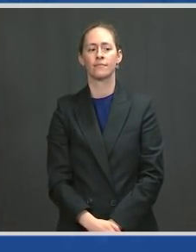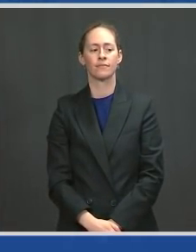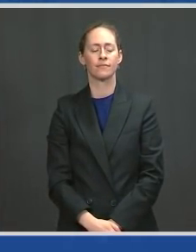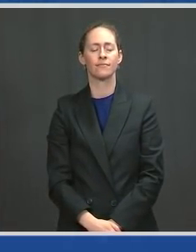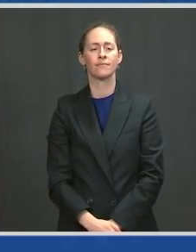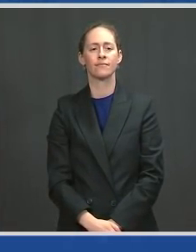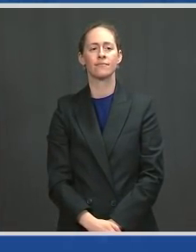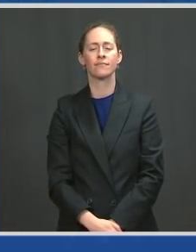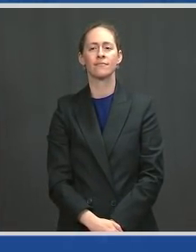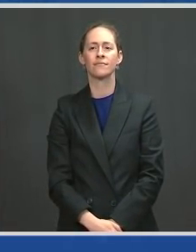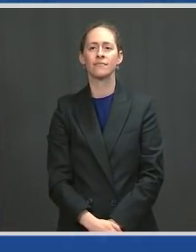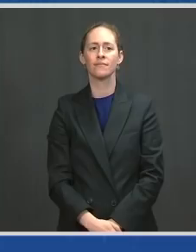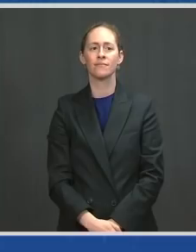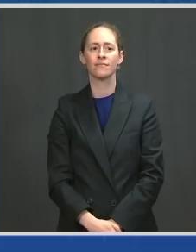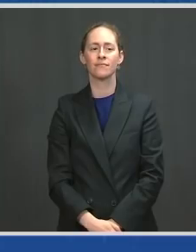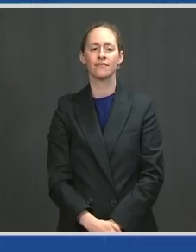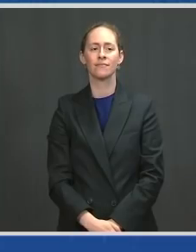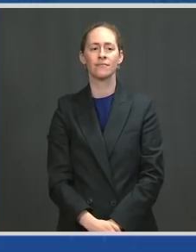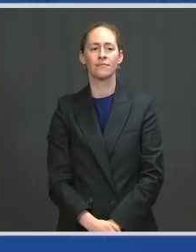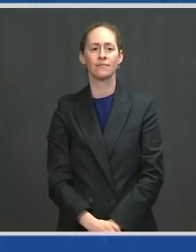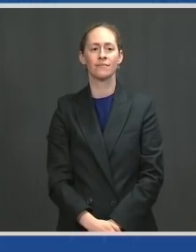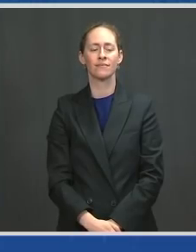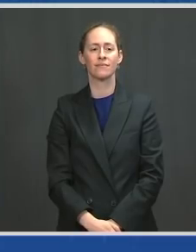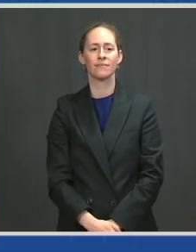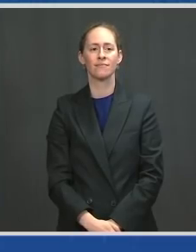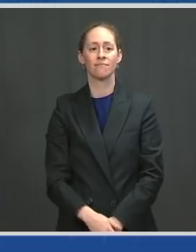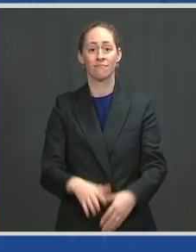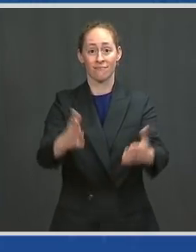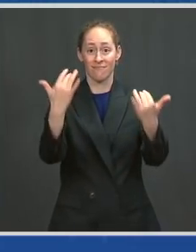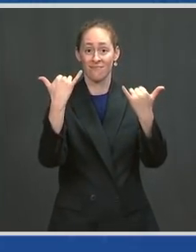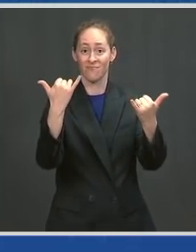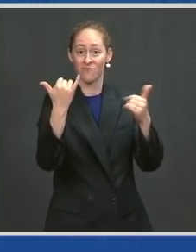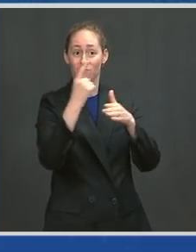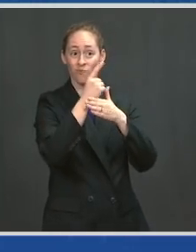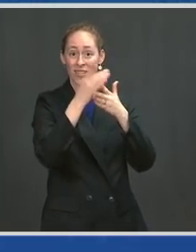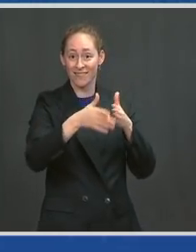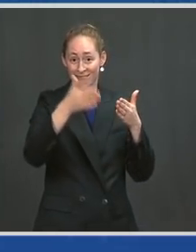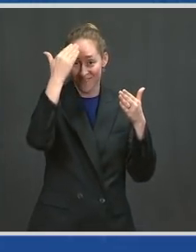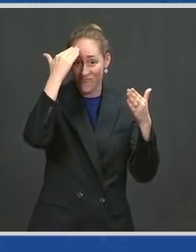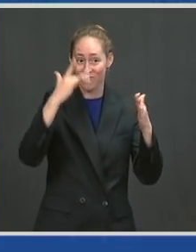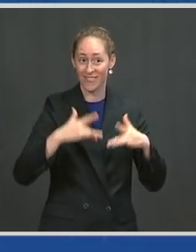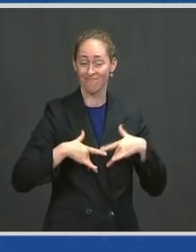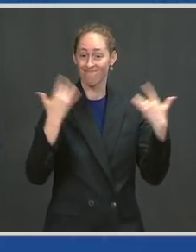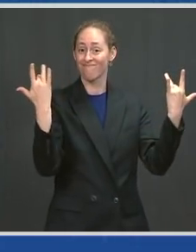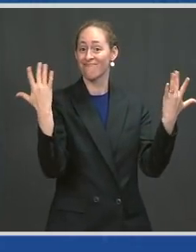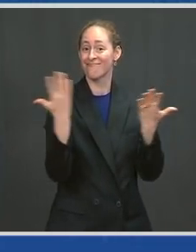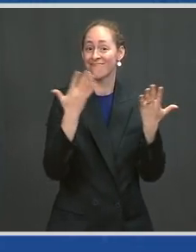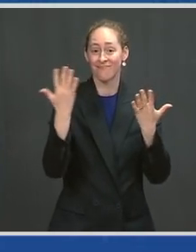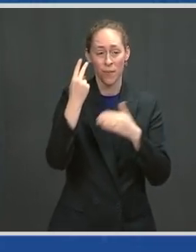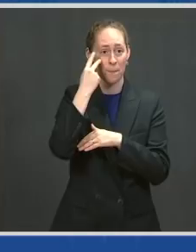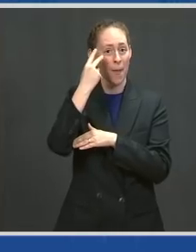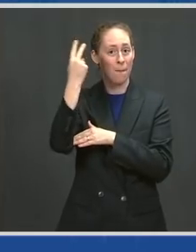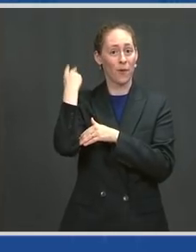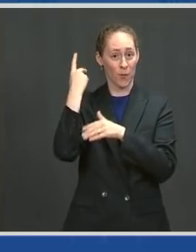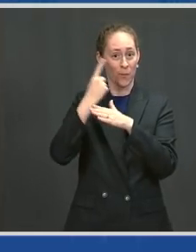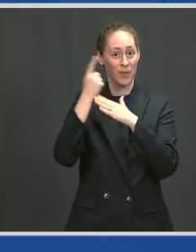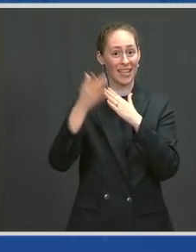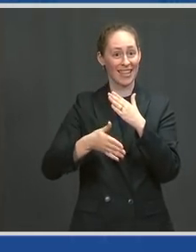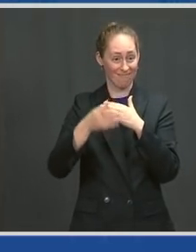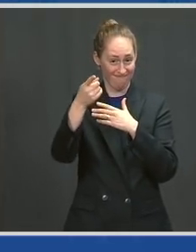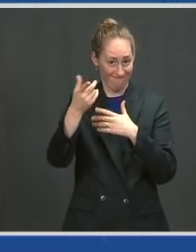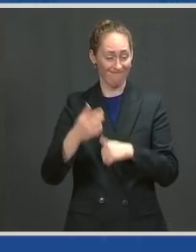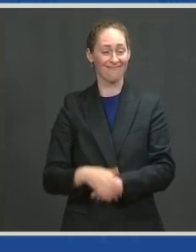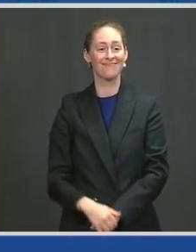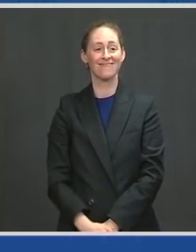Finally, this weekend, as you all know, is Memorial Day. Lifting the capacity and